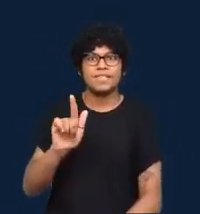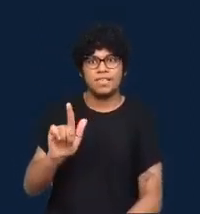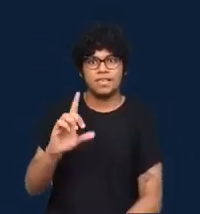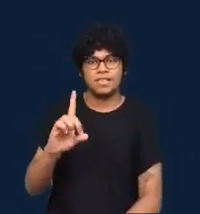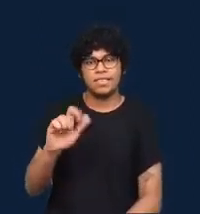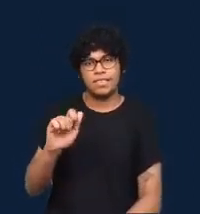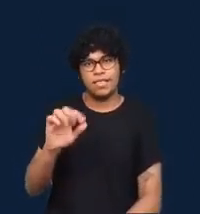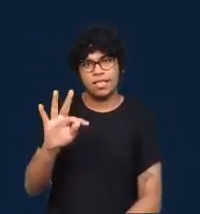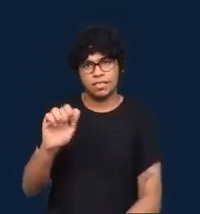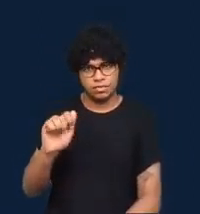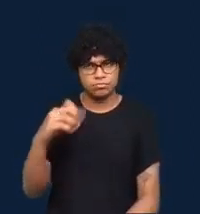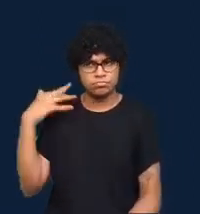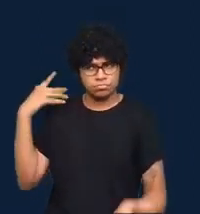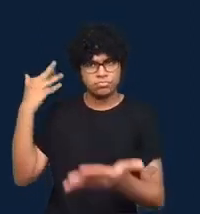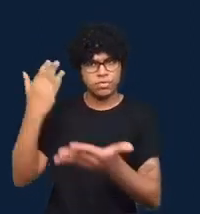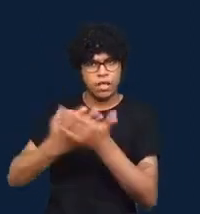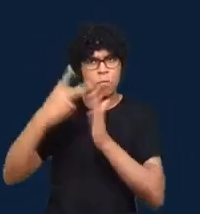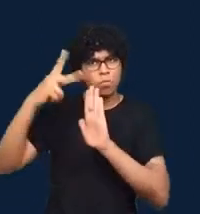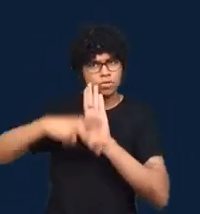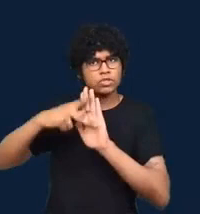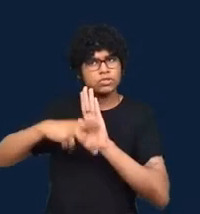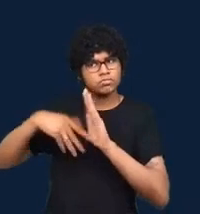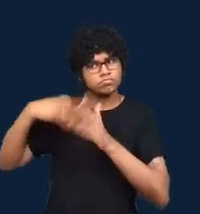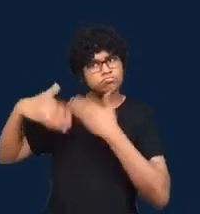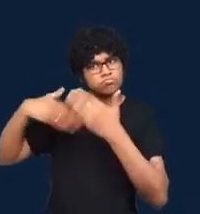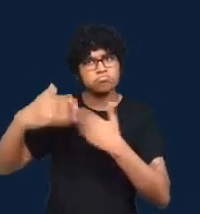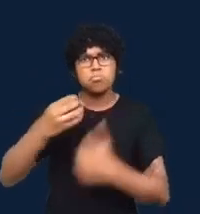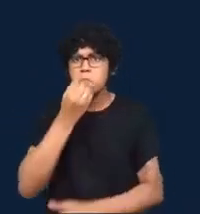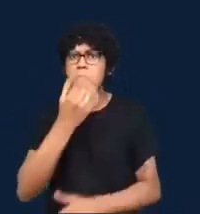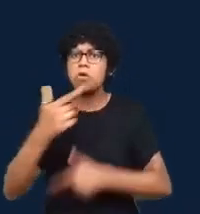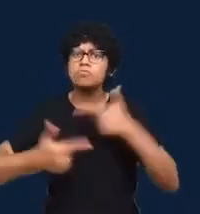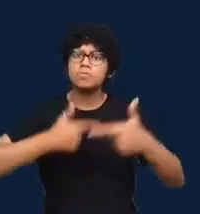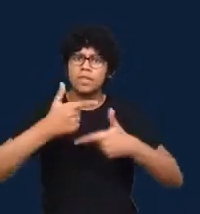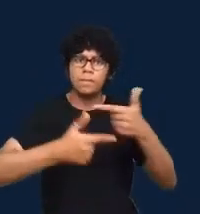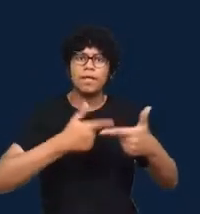examples that you might have on this in the Q&A session.